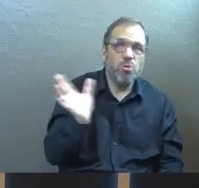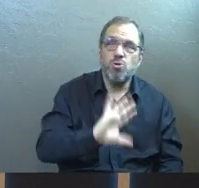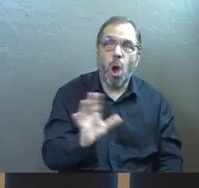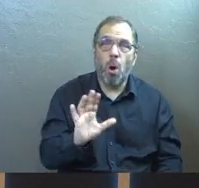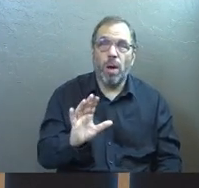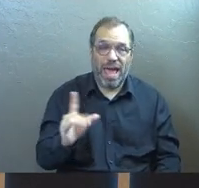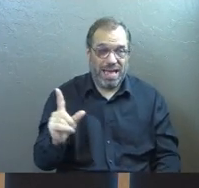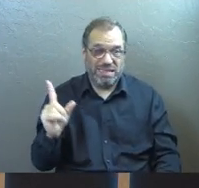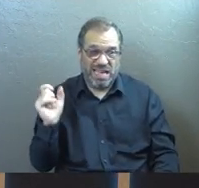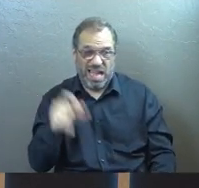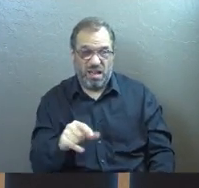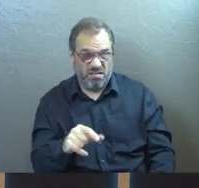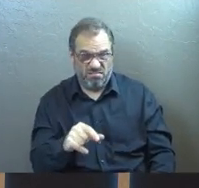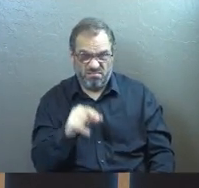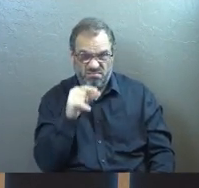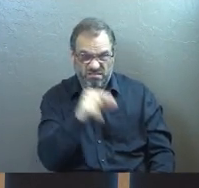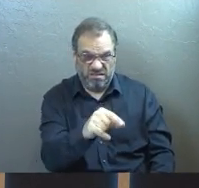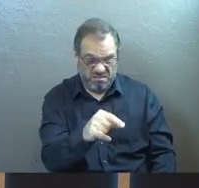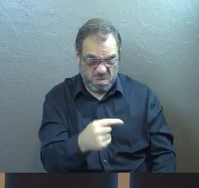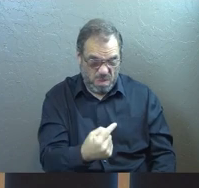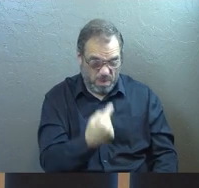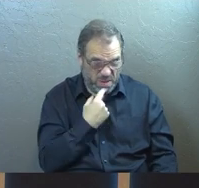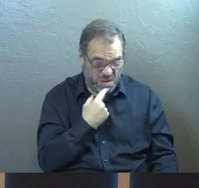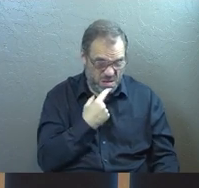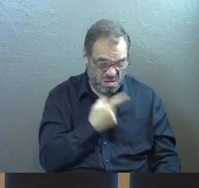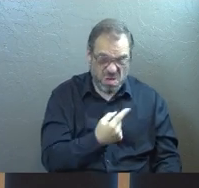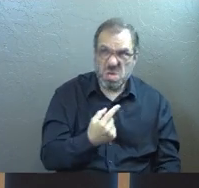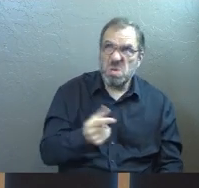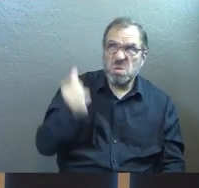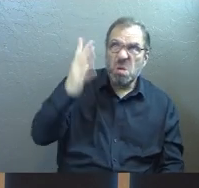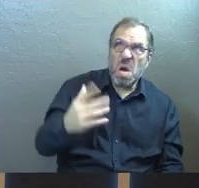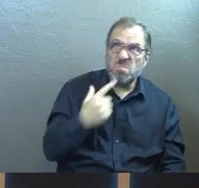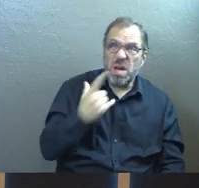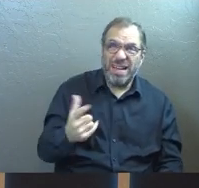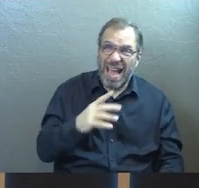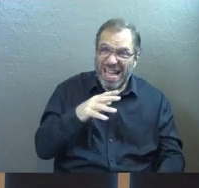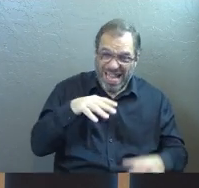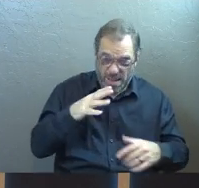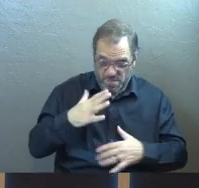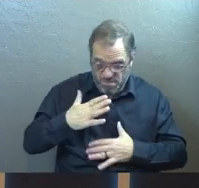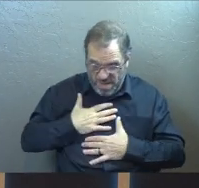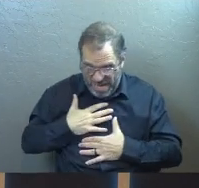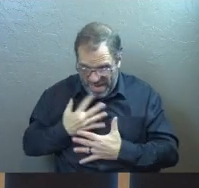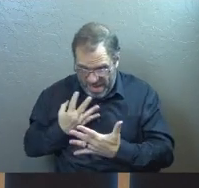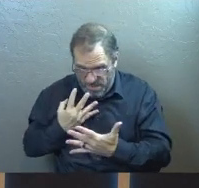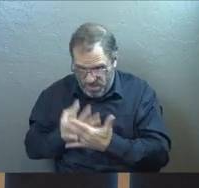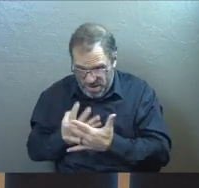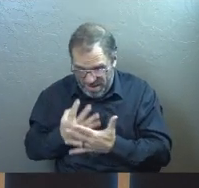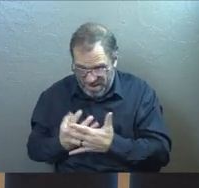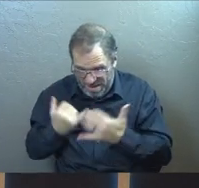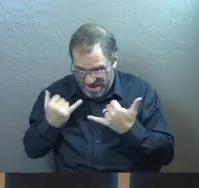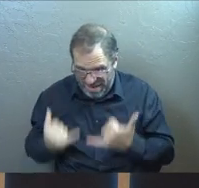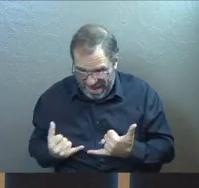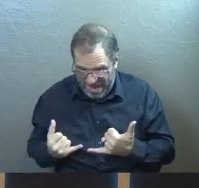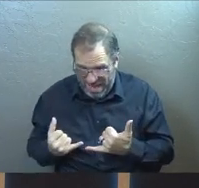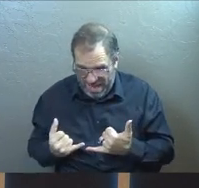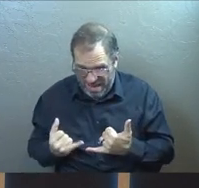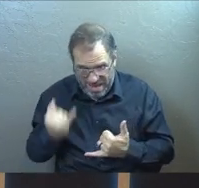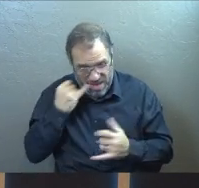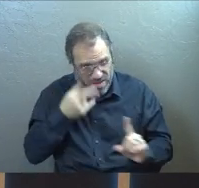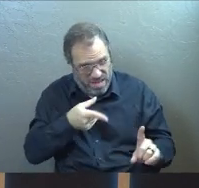person's asking if he cannot get bitter toward God in the midst of my prison that I'm in today,